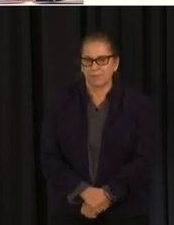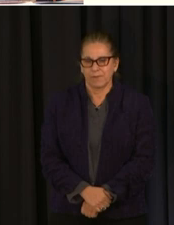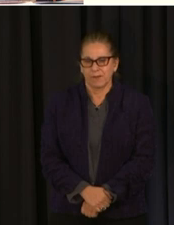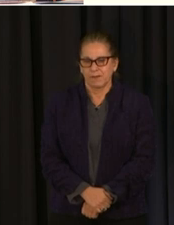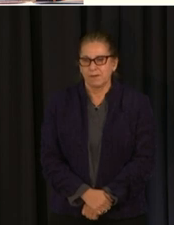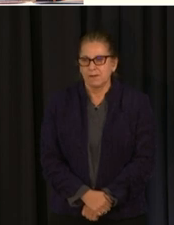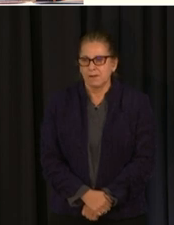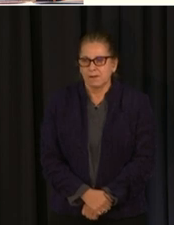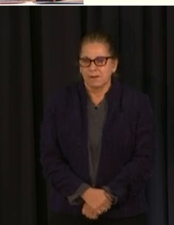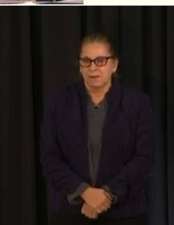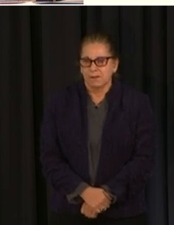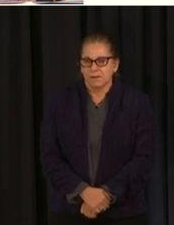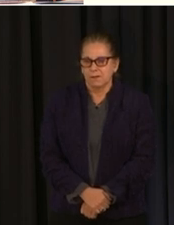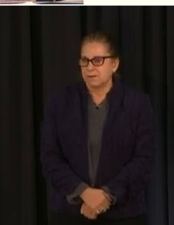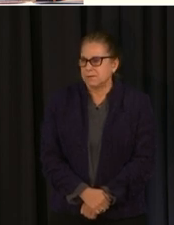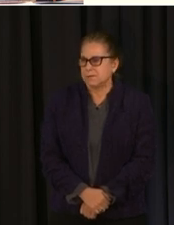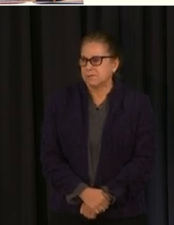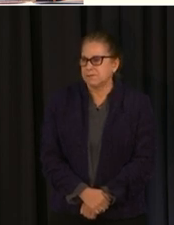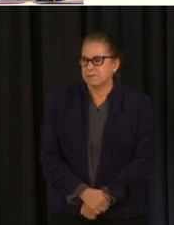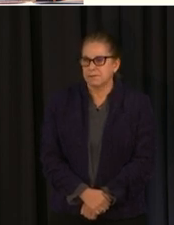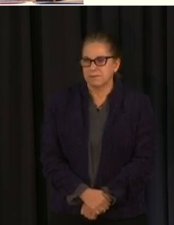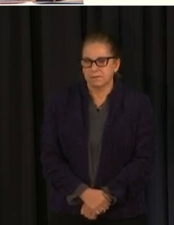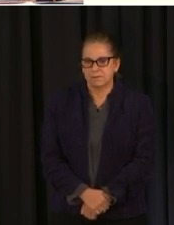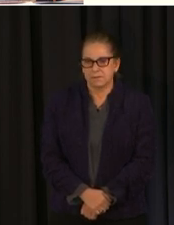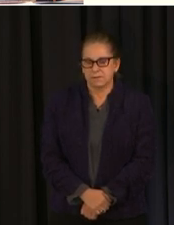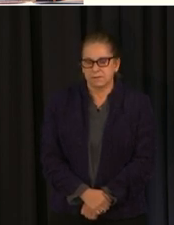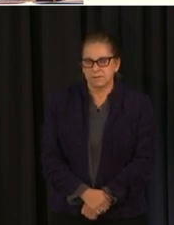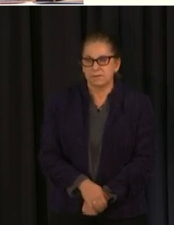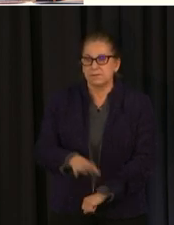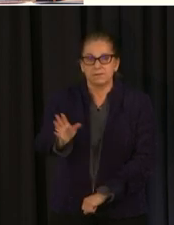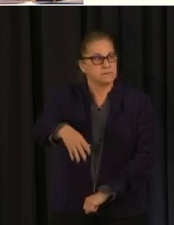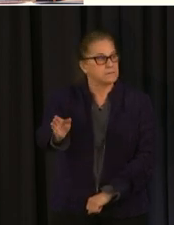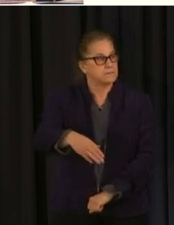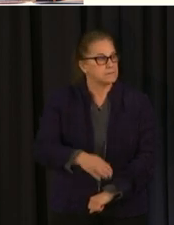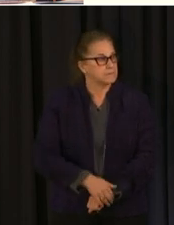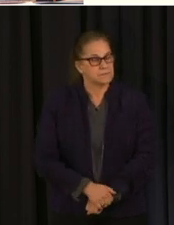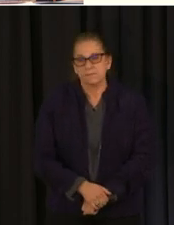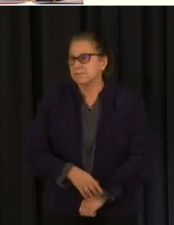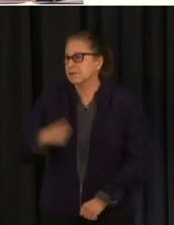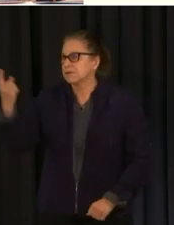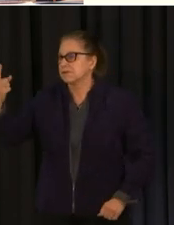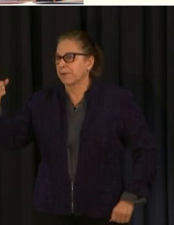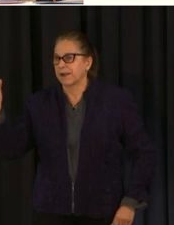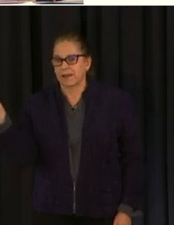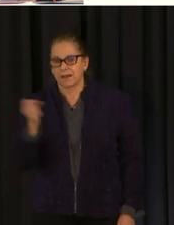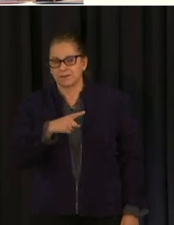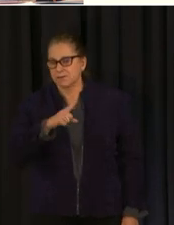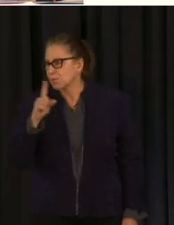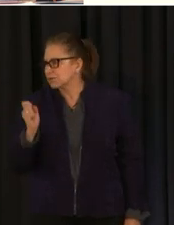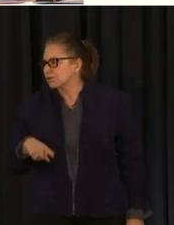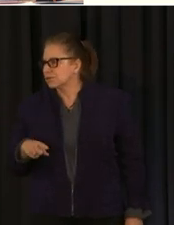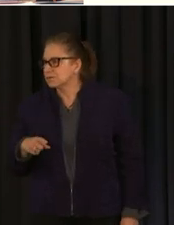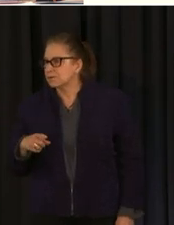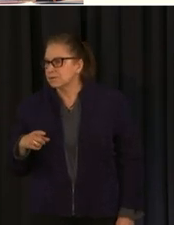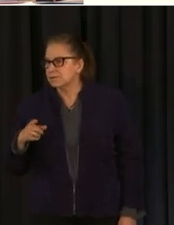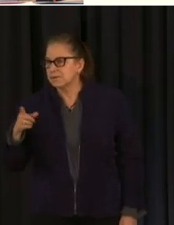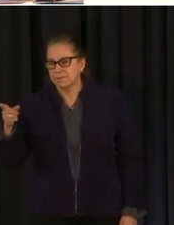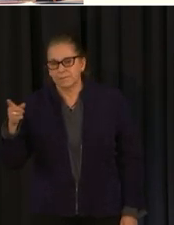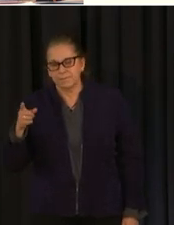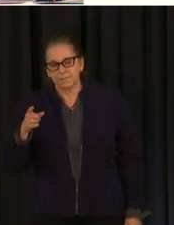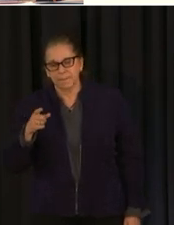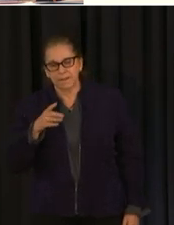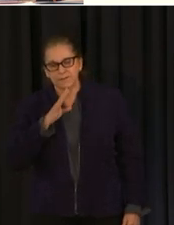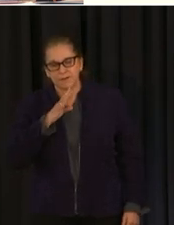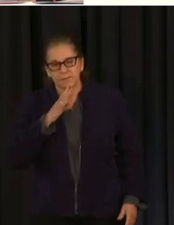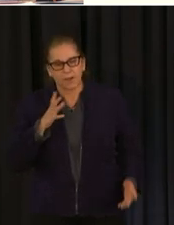and that will be disheartening to see that people have been left behind despite all of the opportunities for vaccinations in d.c and in the region so